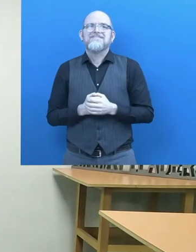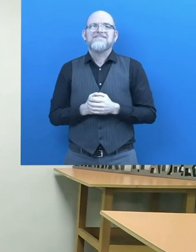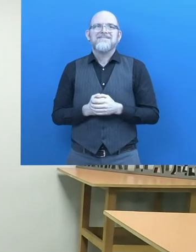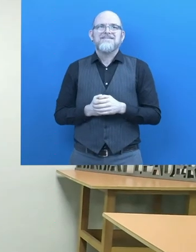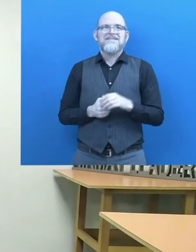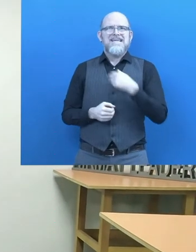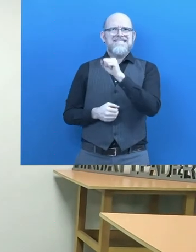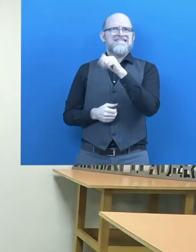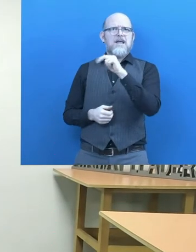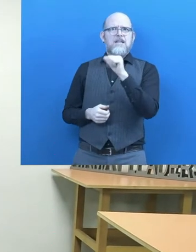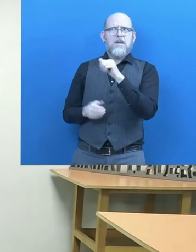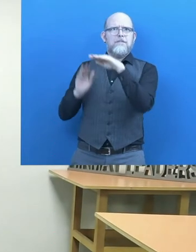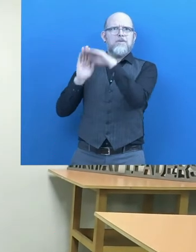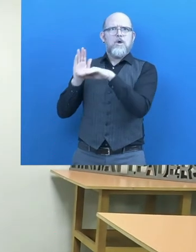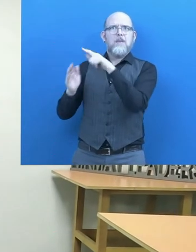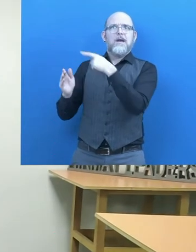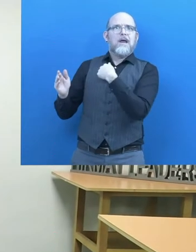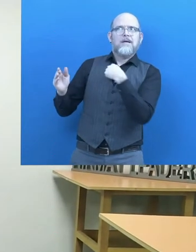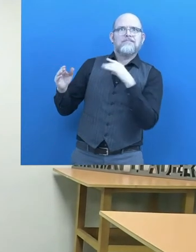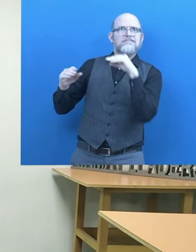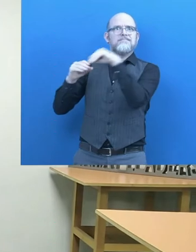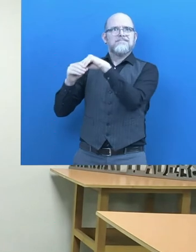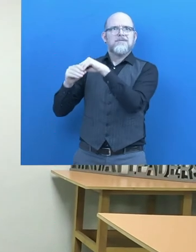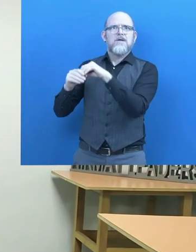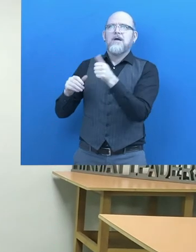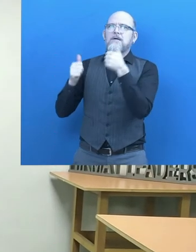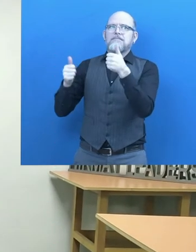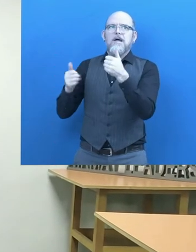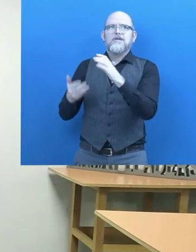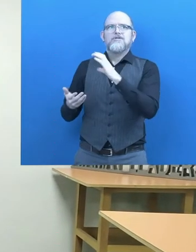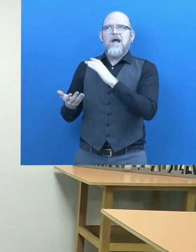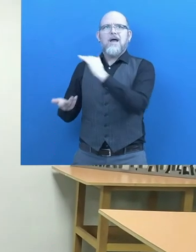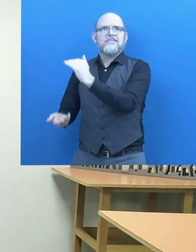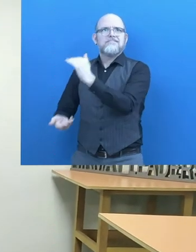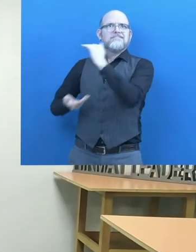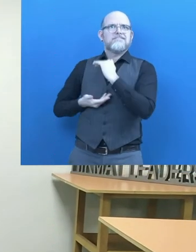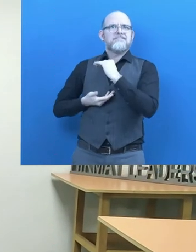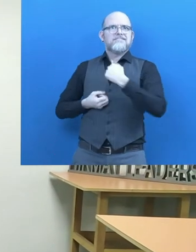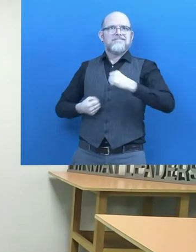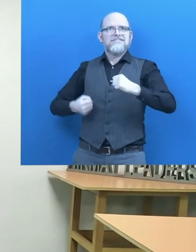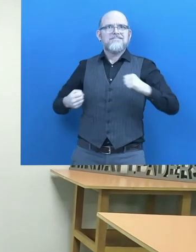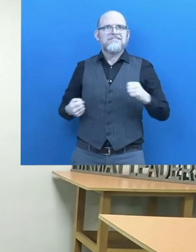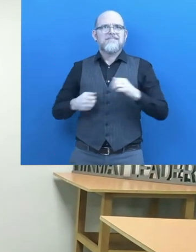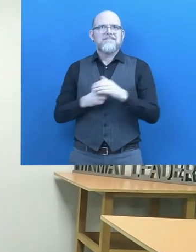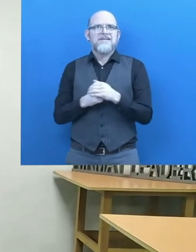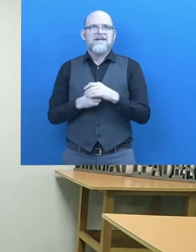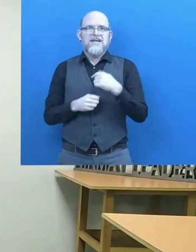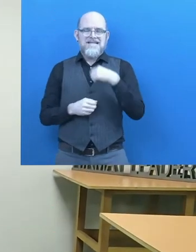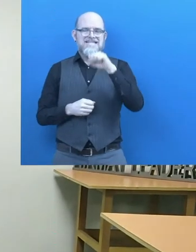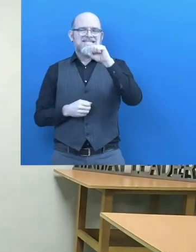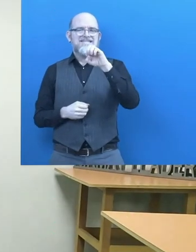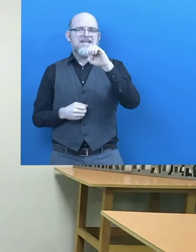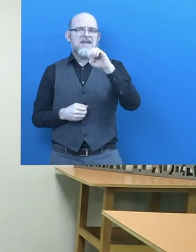Santa Work Program gave me the opportunity to work in Seagull's broadcast company as